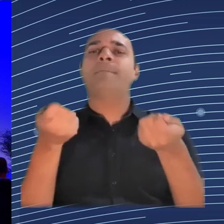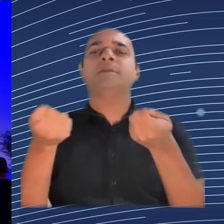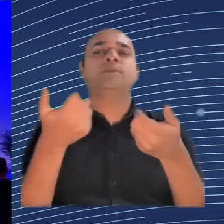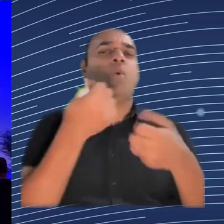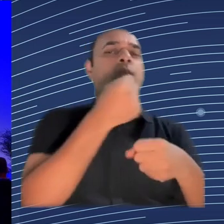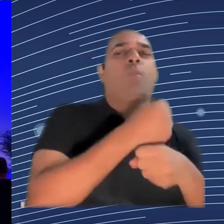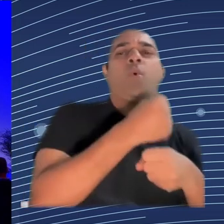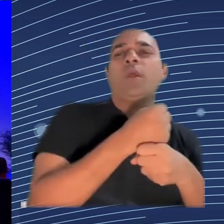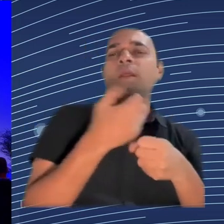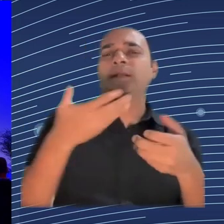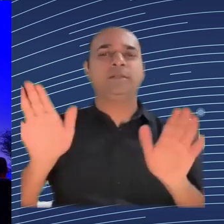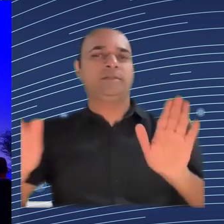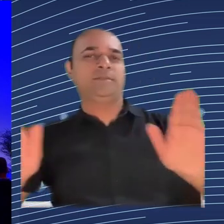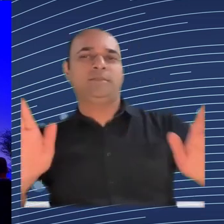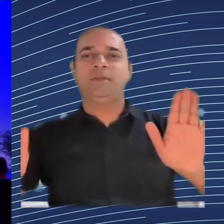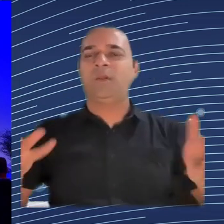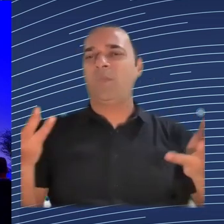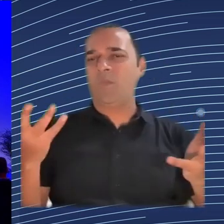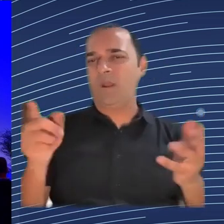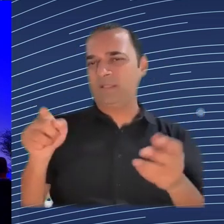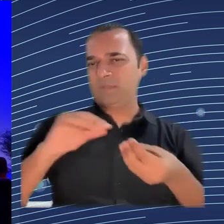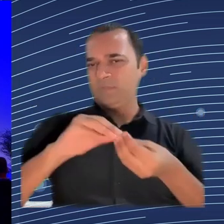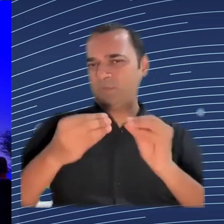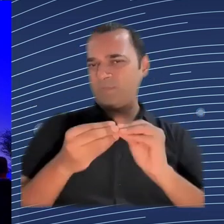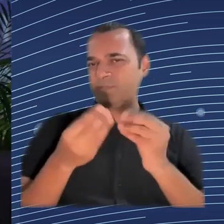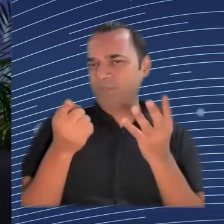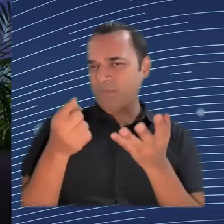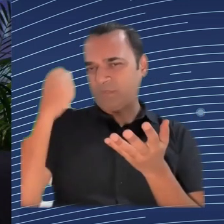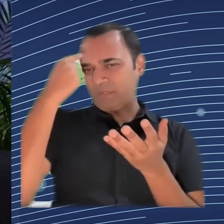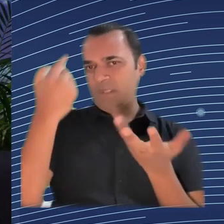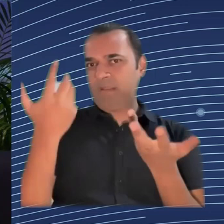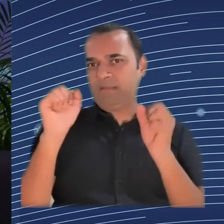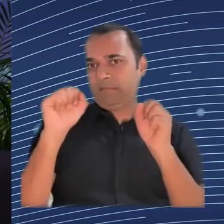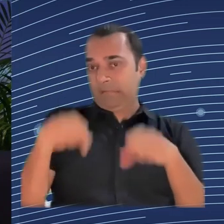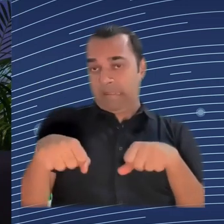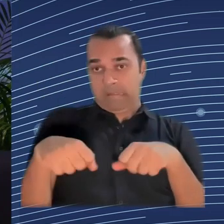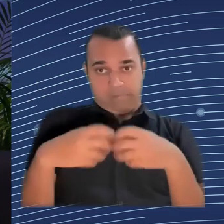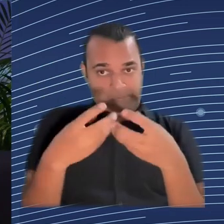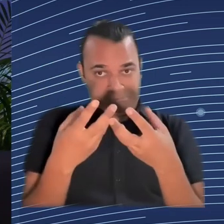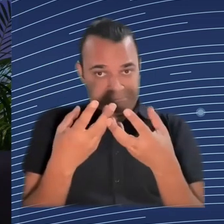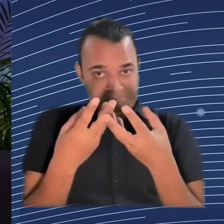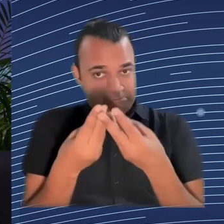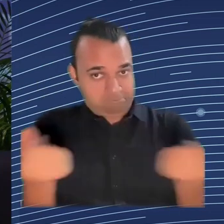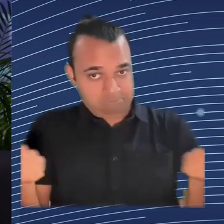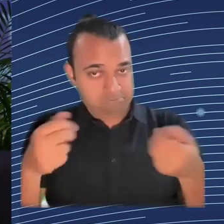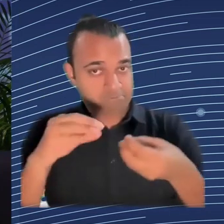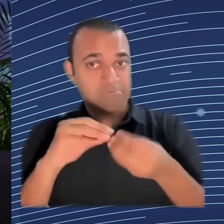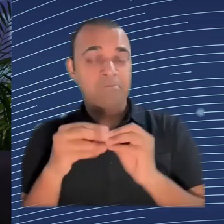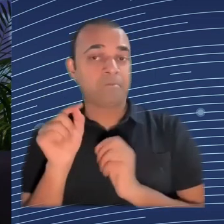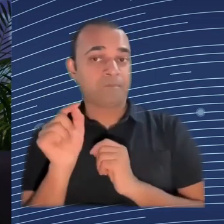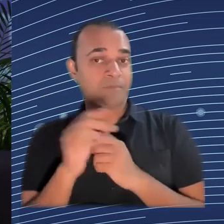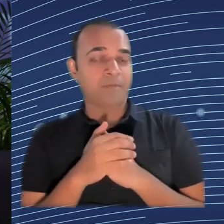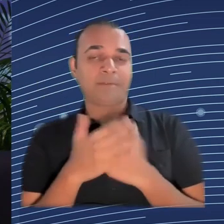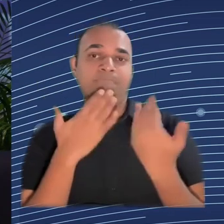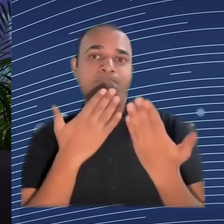Max. Thank you for your invitation, and exactly for this very important question. And thank you for Marcia to shape